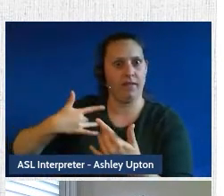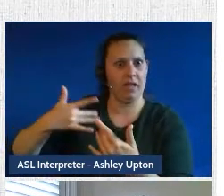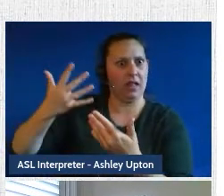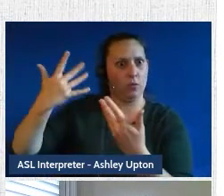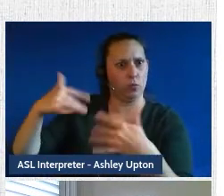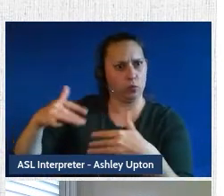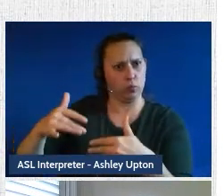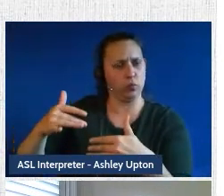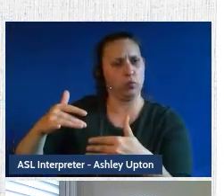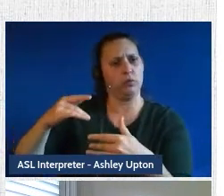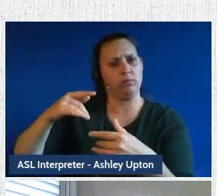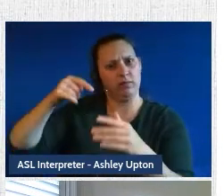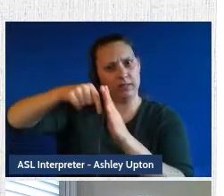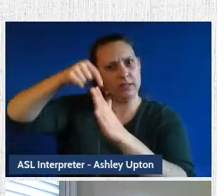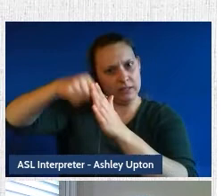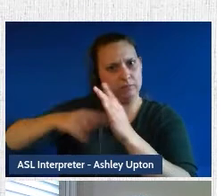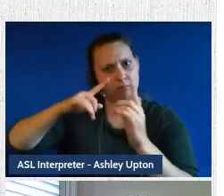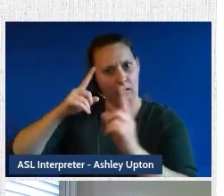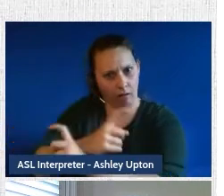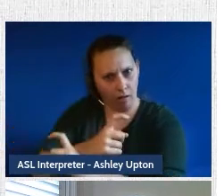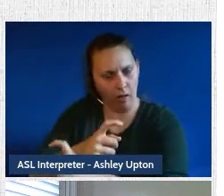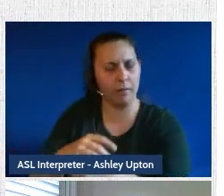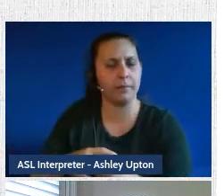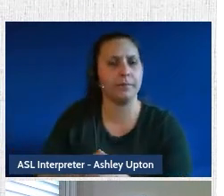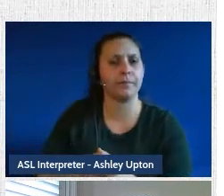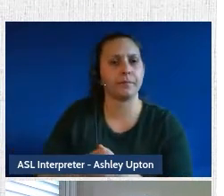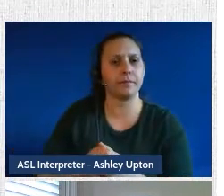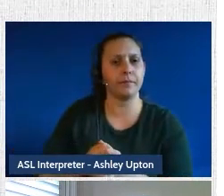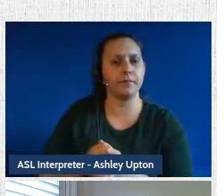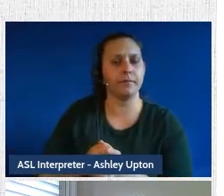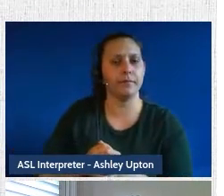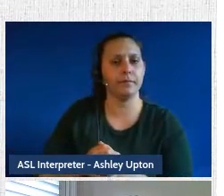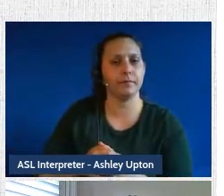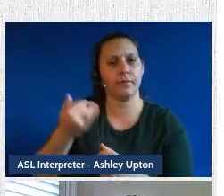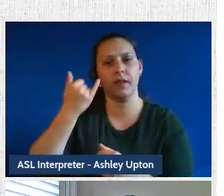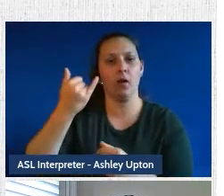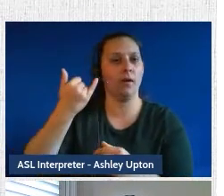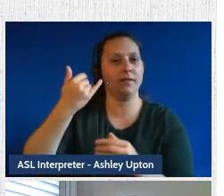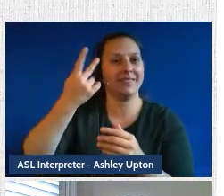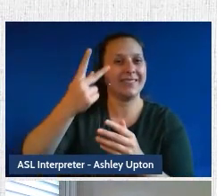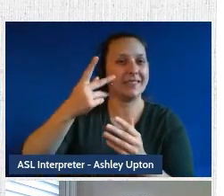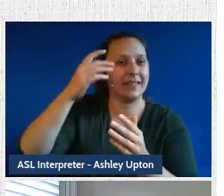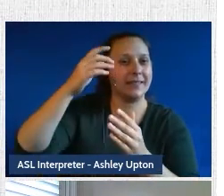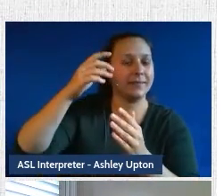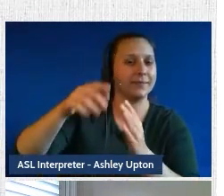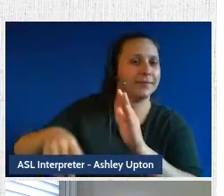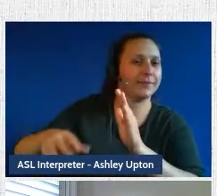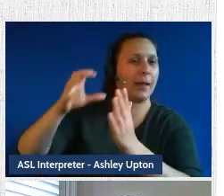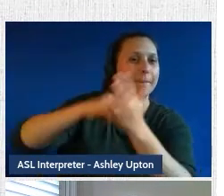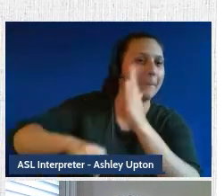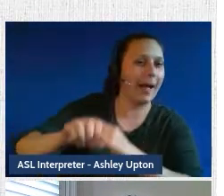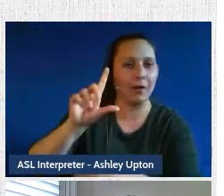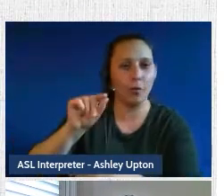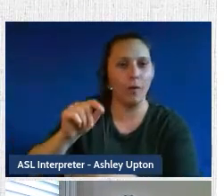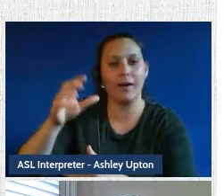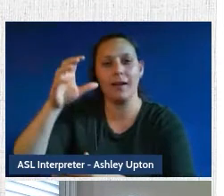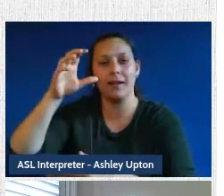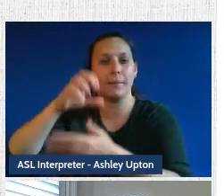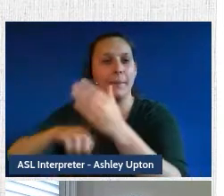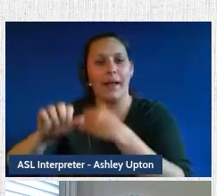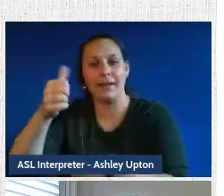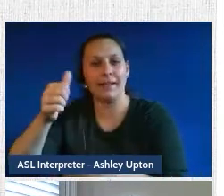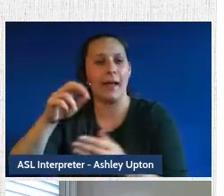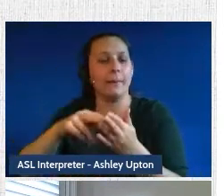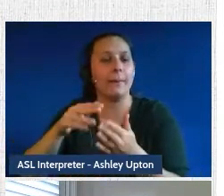You'll notice in other areas of this algorithm, there are instances of minus 20 or minus 10. Those are what we consider to be less important, but